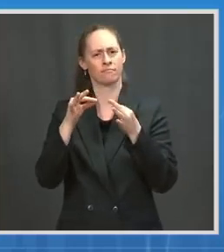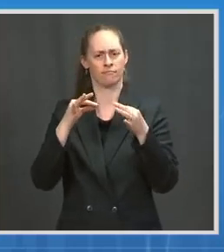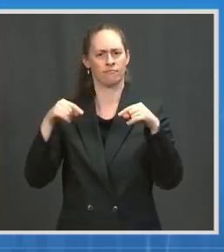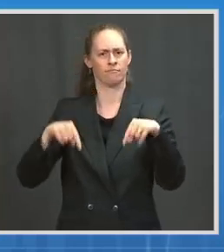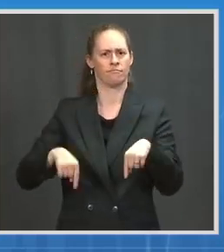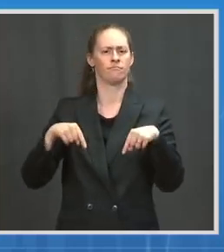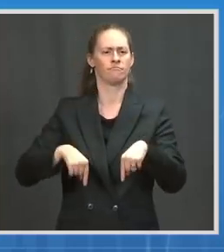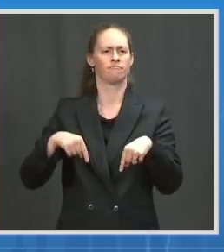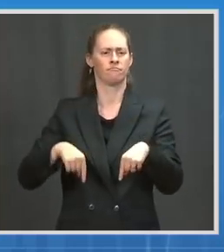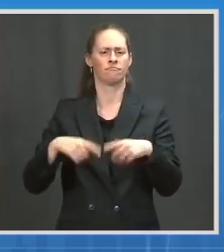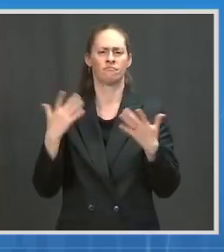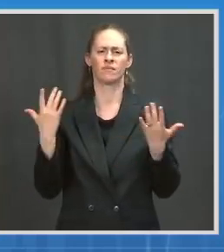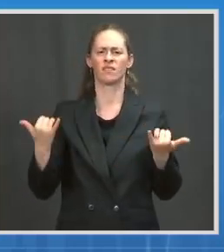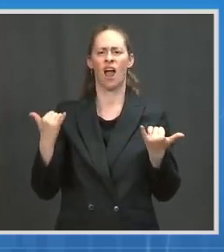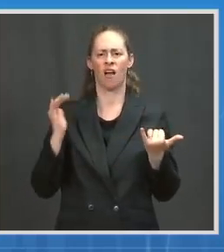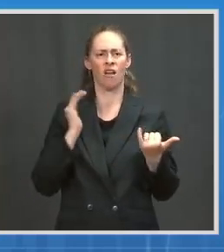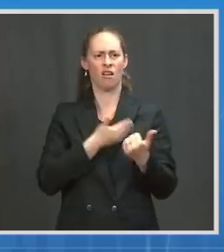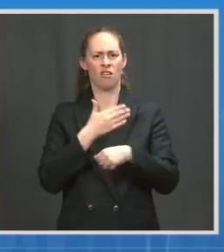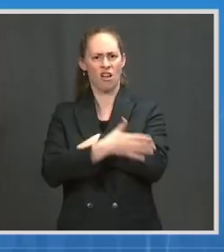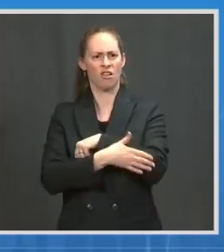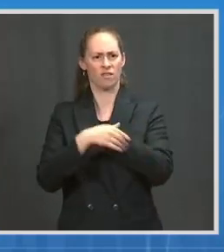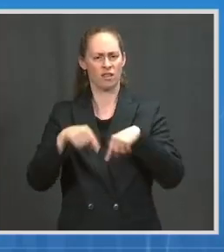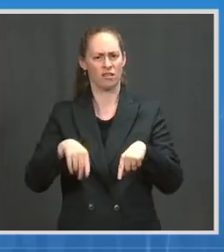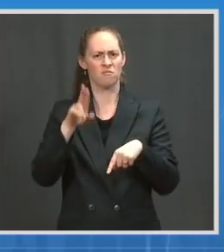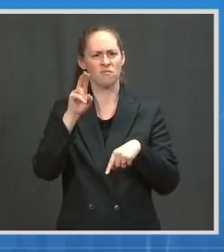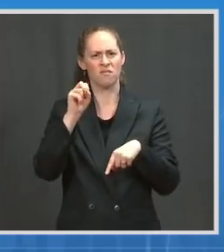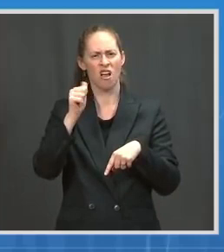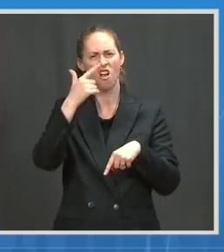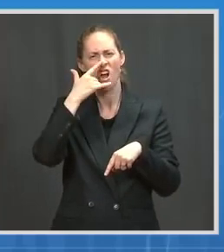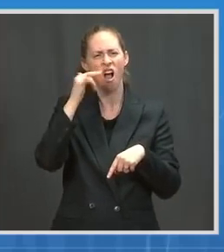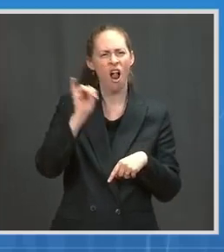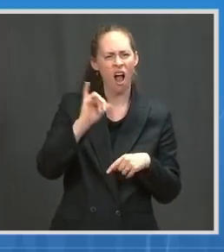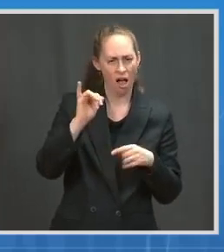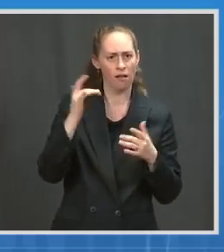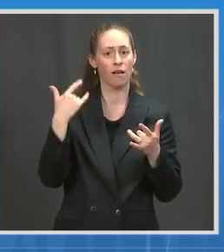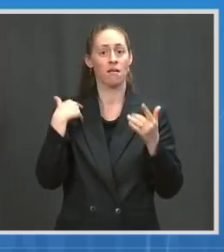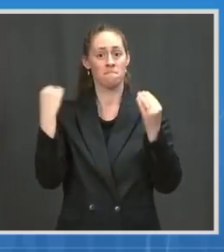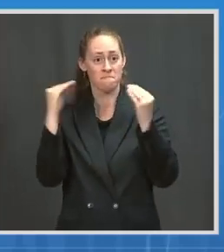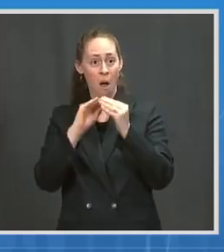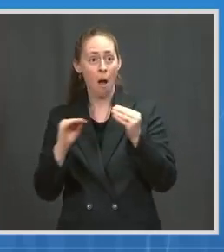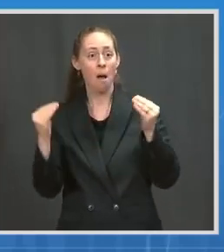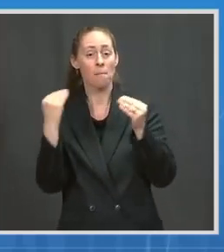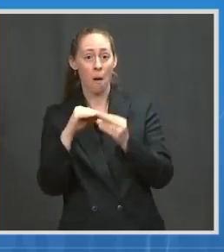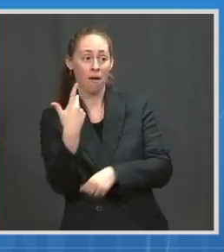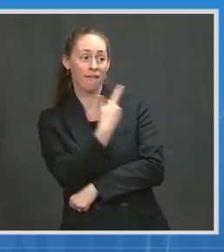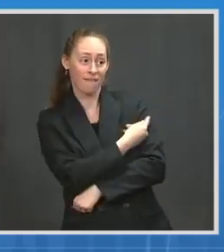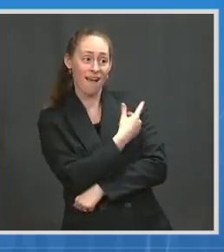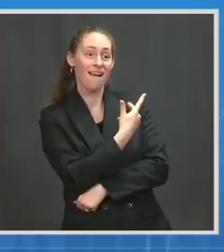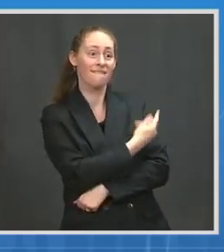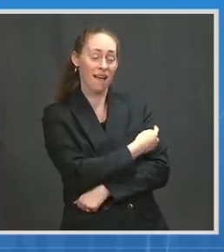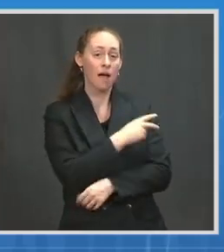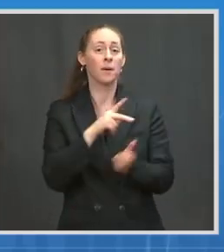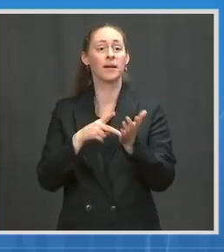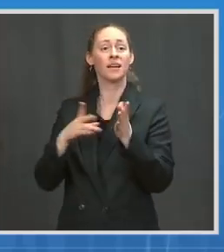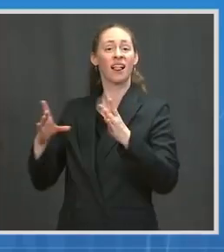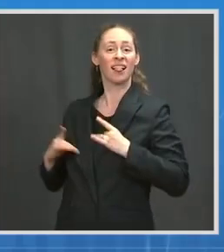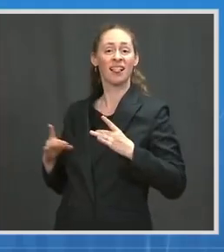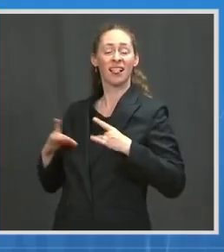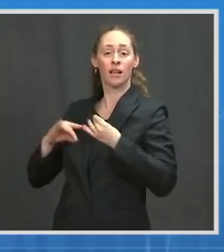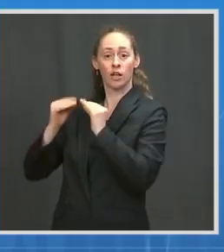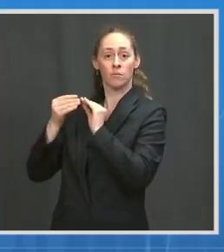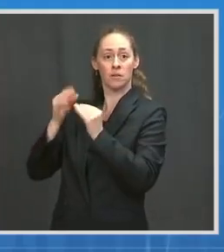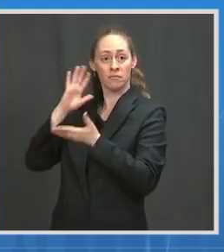assuming the vaccination rate meets and the caseload looks like what, you know, the best case scenario that CDC put out